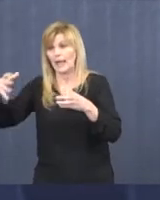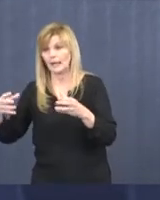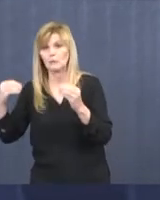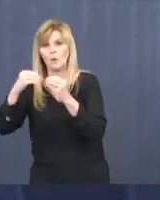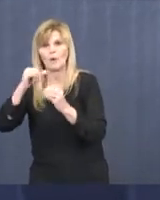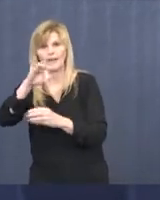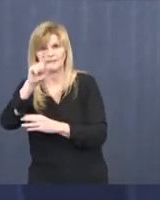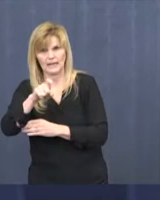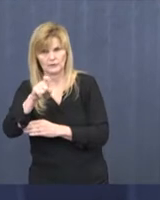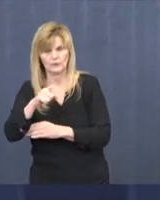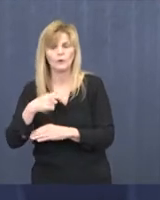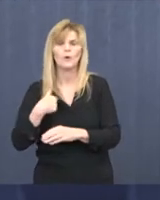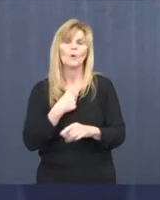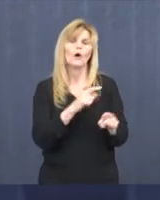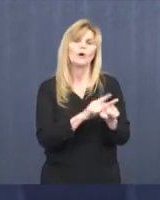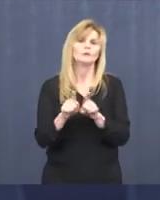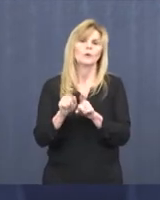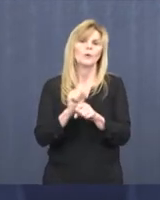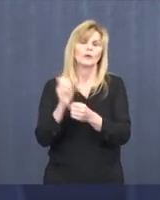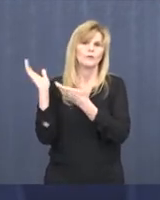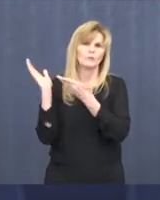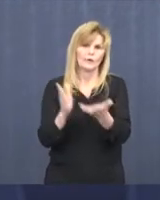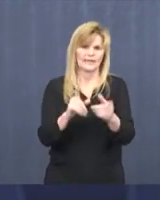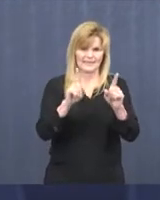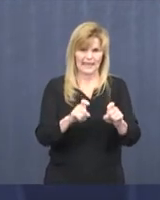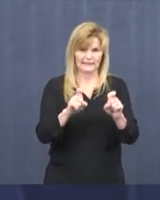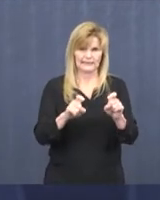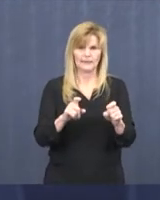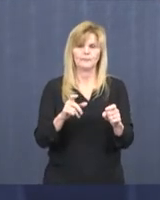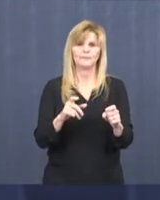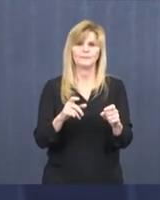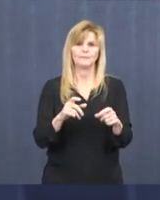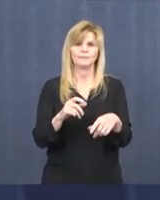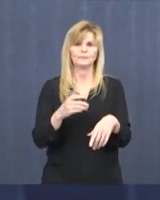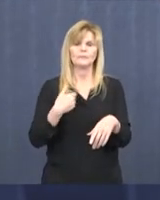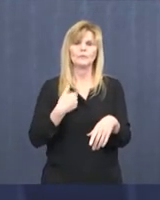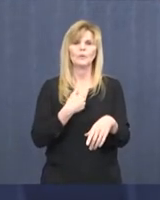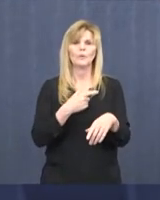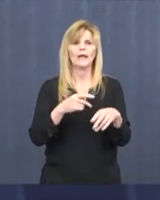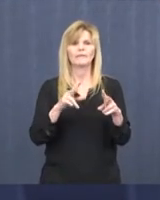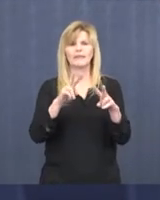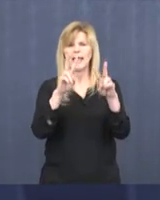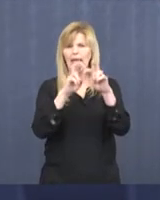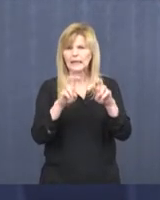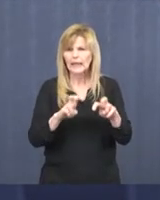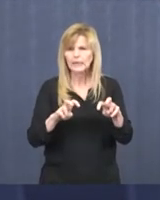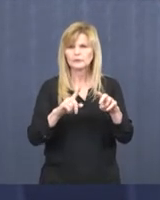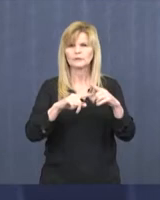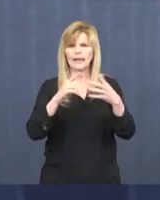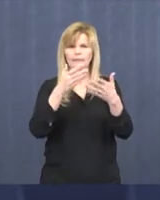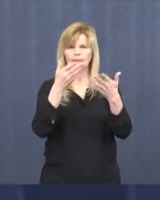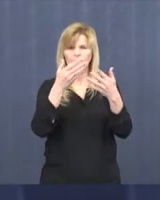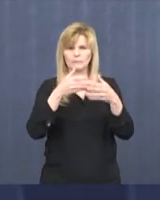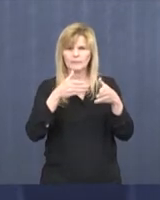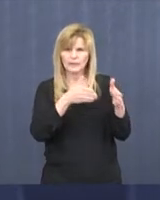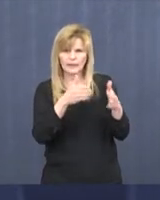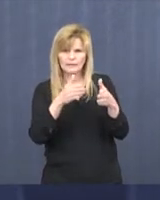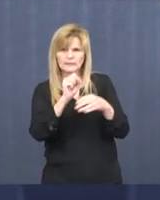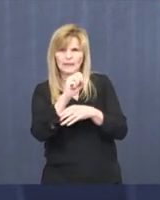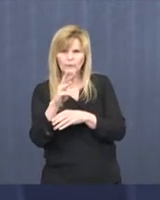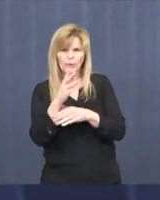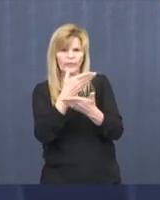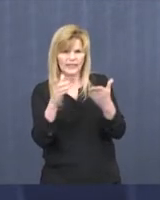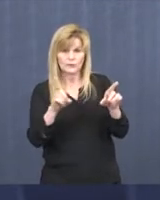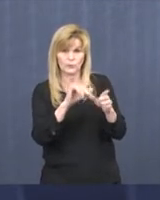We are also working to bring in-house testing. We have the analyzers and the platform to do that. It's just waiting for the supplies from